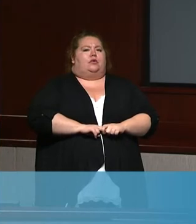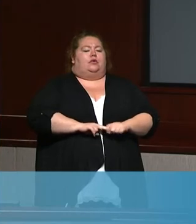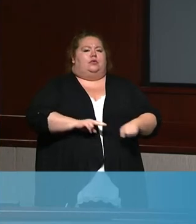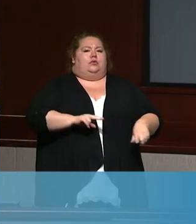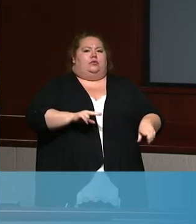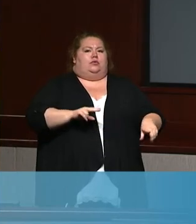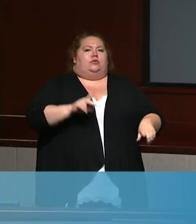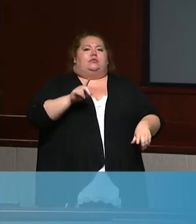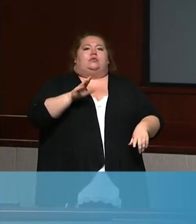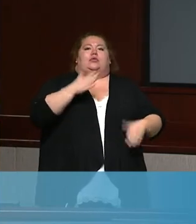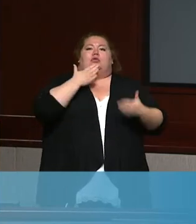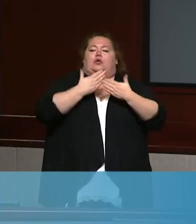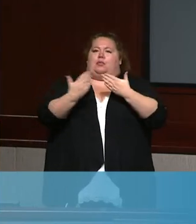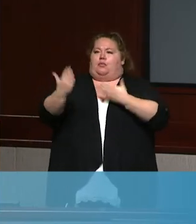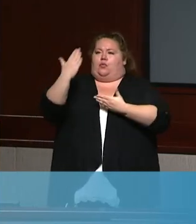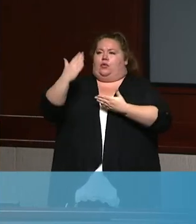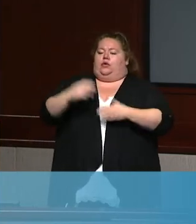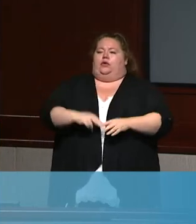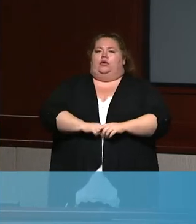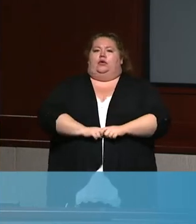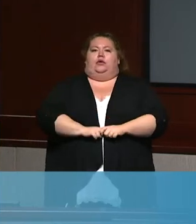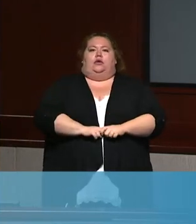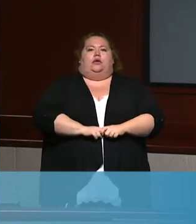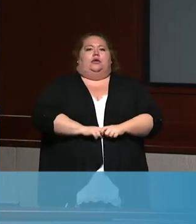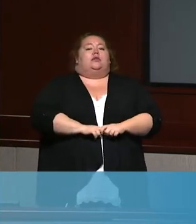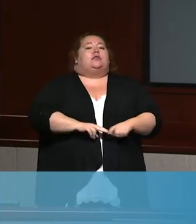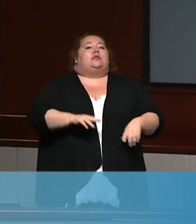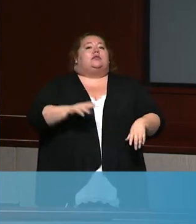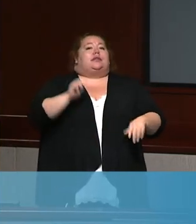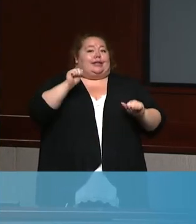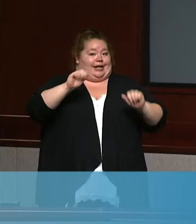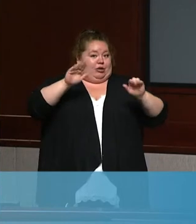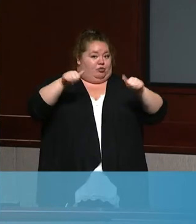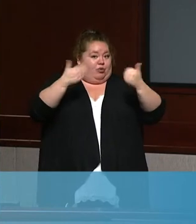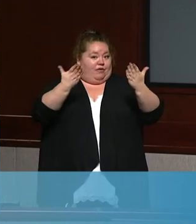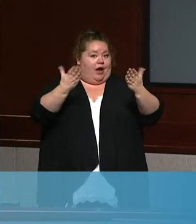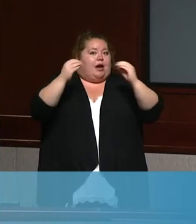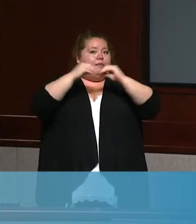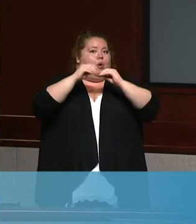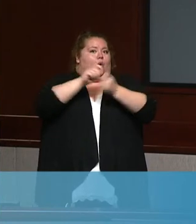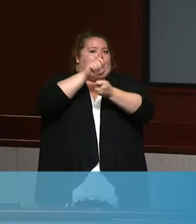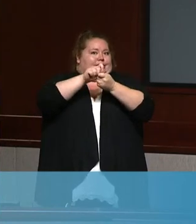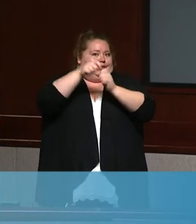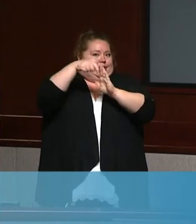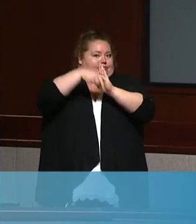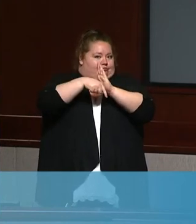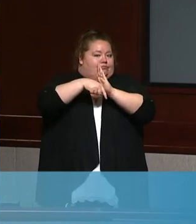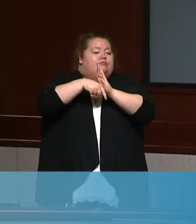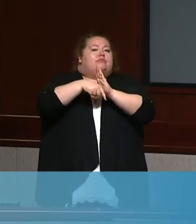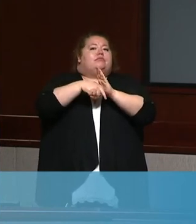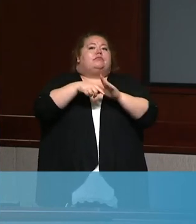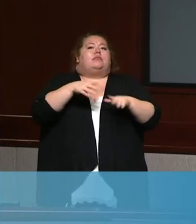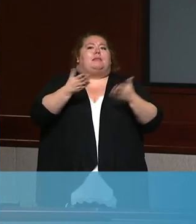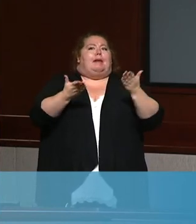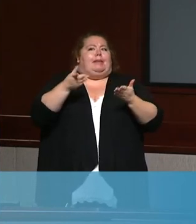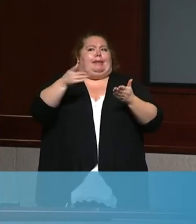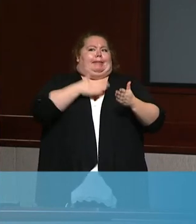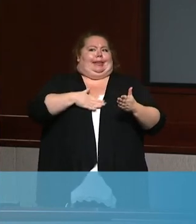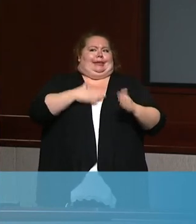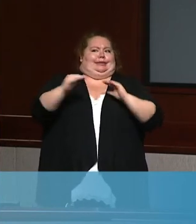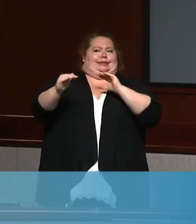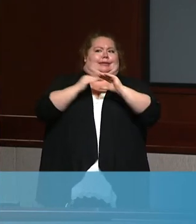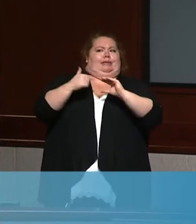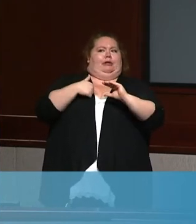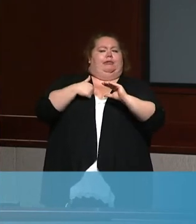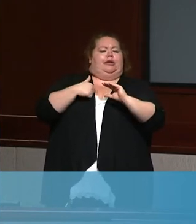Gary, good morning. I can certainly provide you the detail you have asked for. If you will please email me.